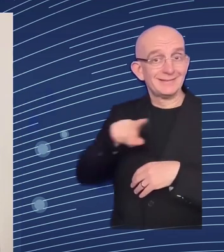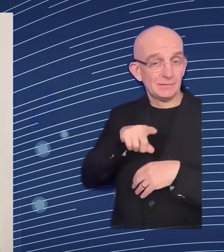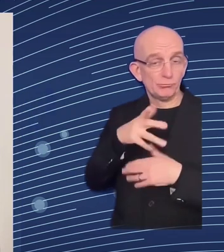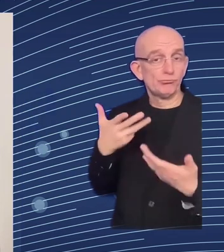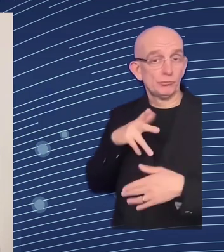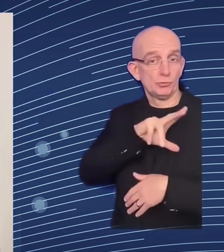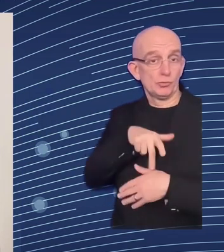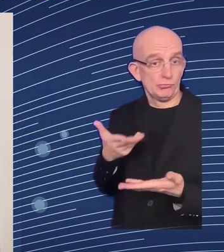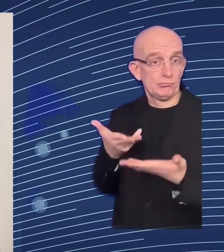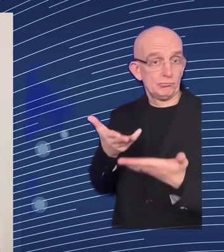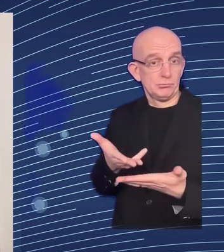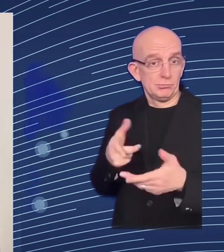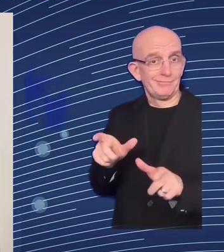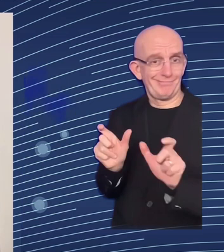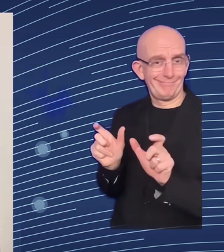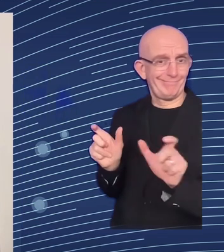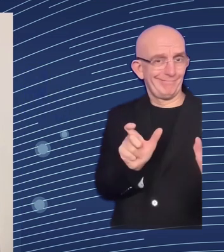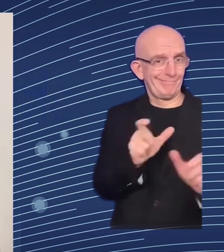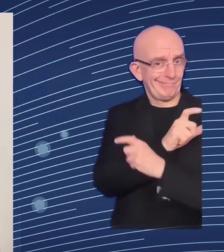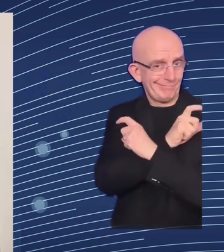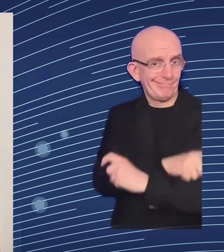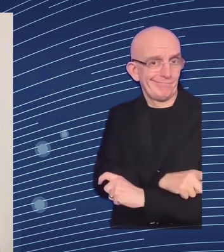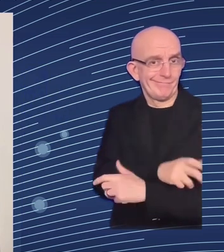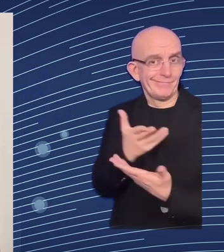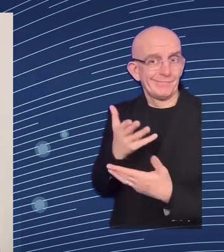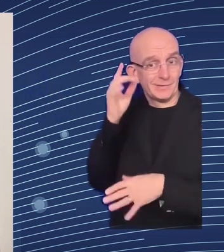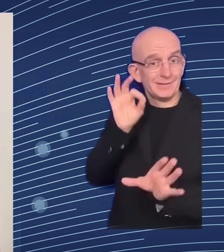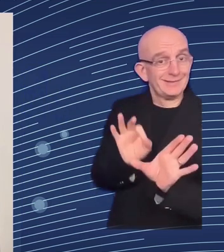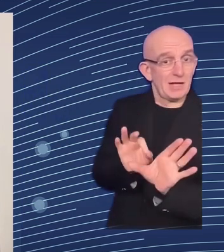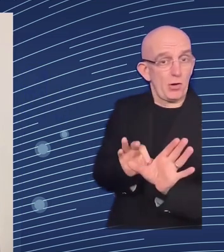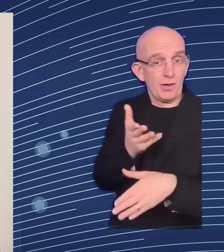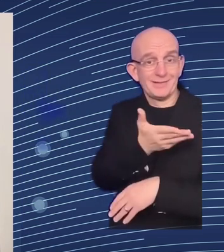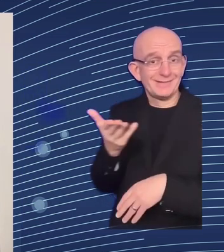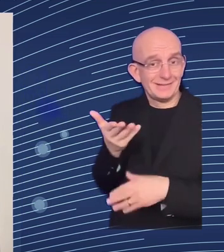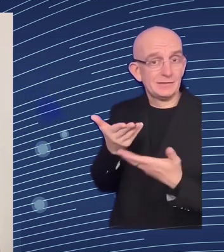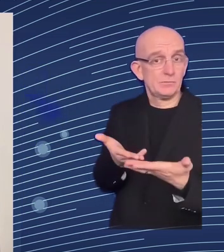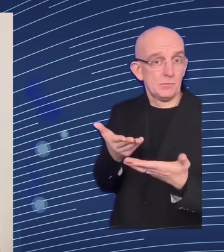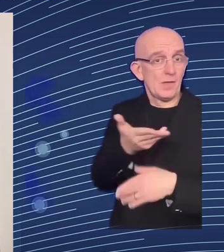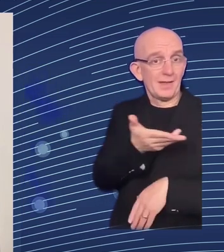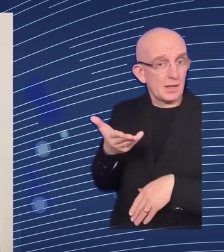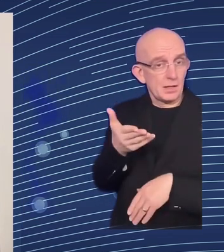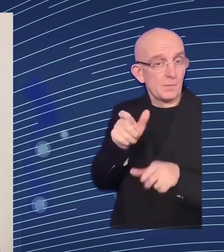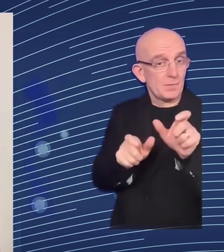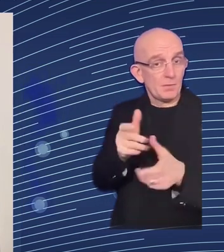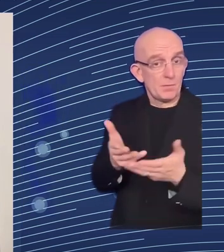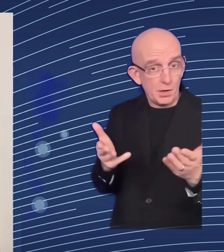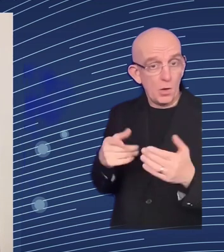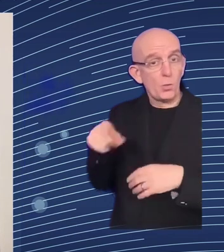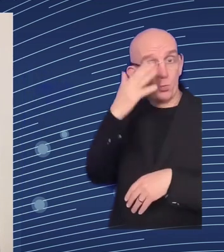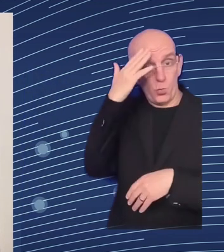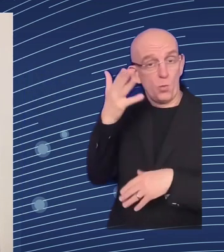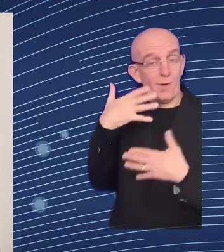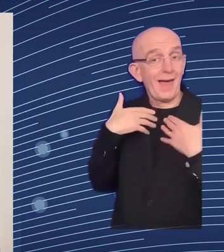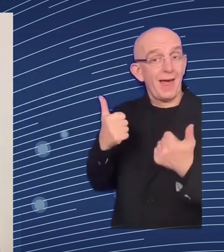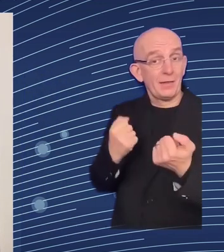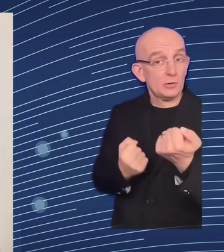universal across ukraine more than 70 percent of the population reports feeling stress or anxiety and according to